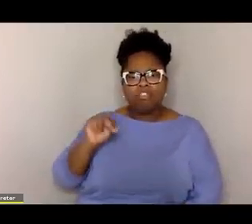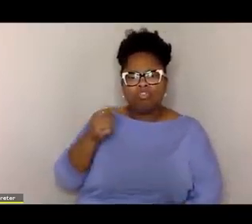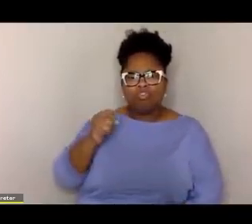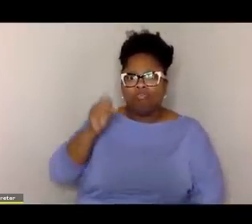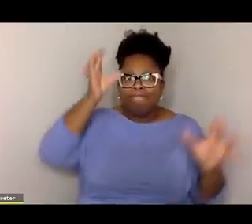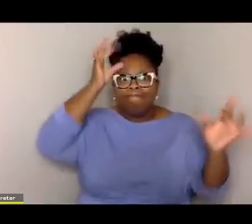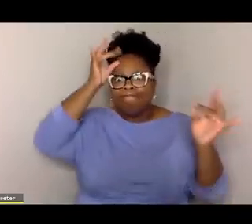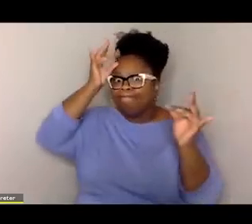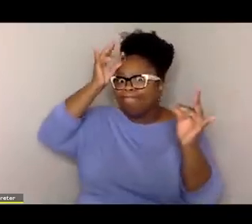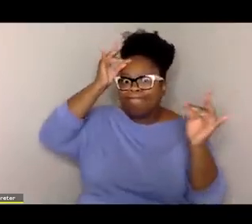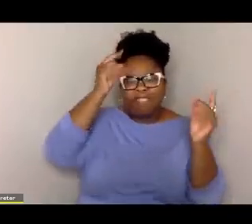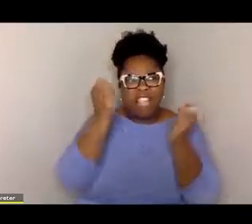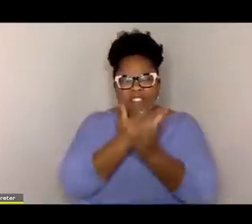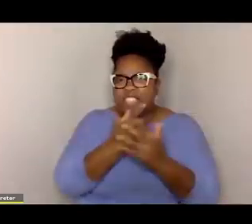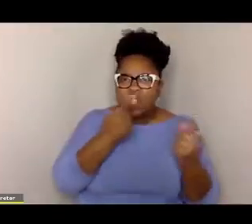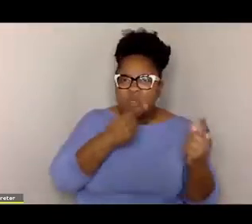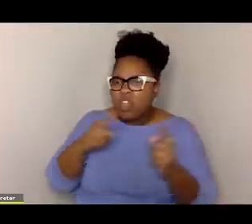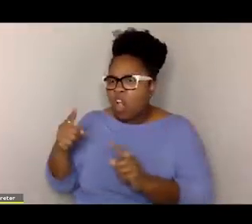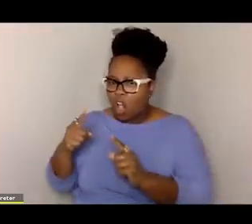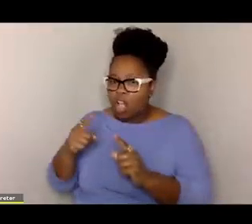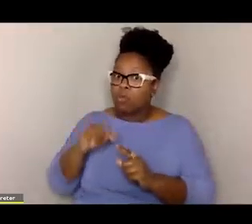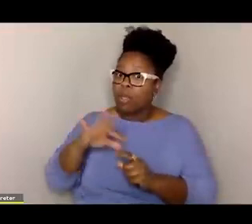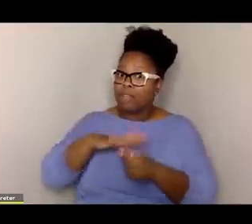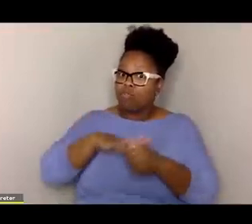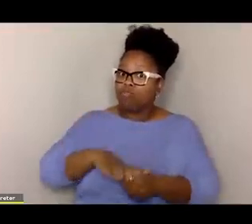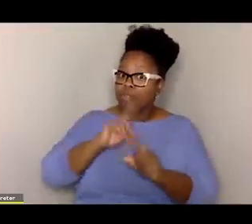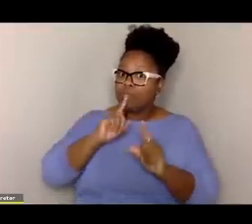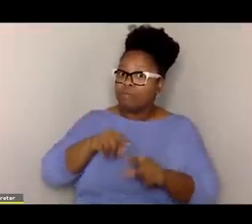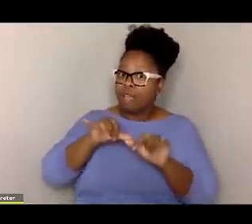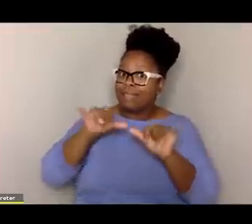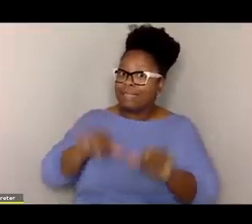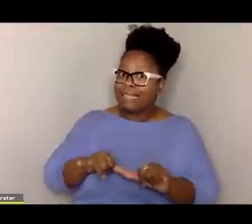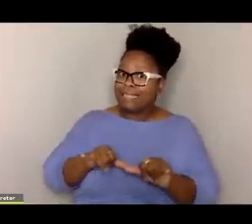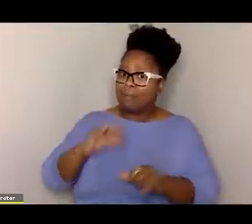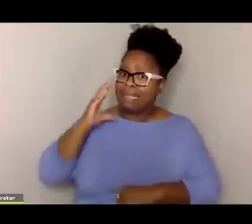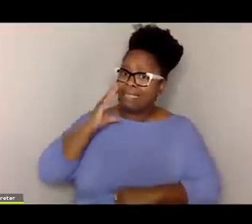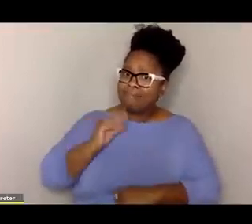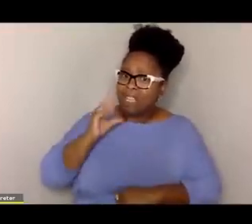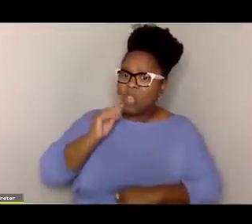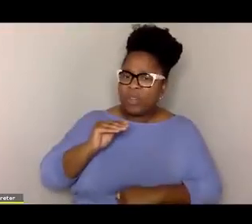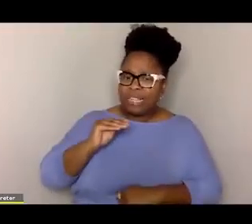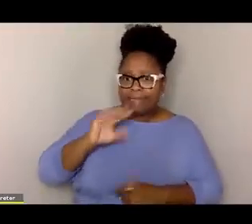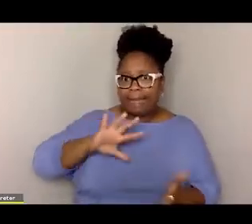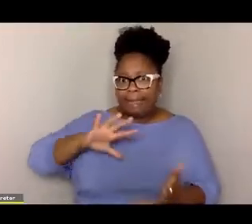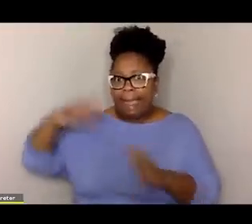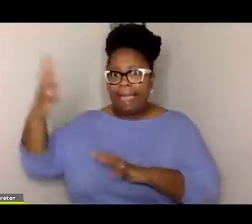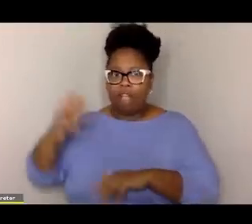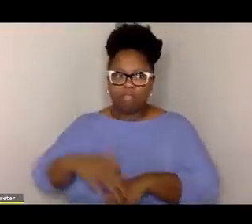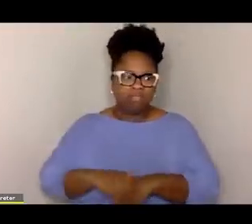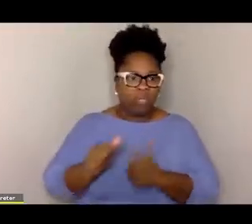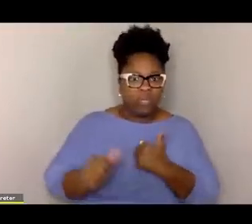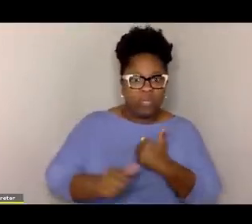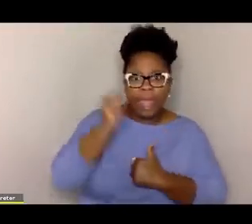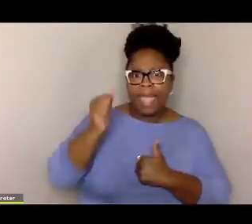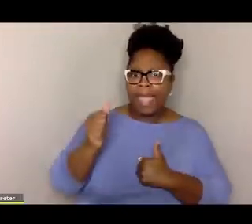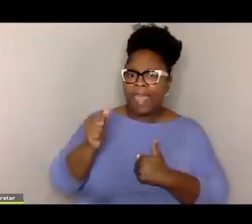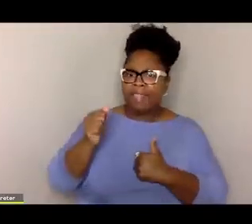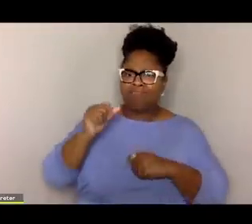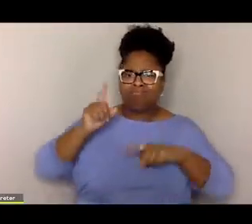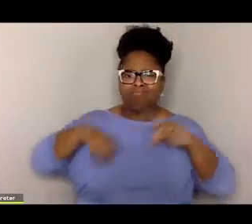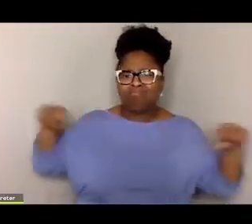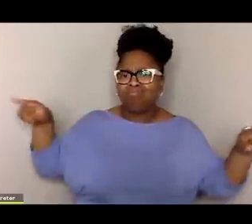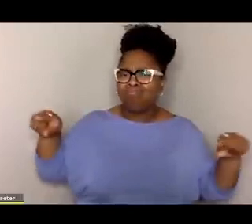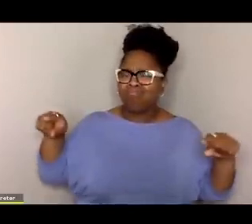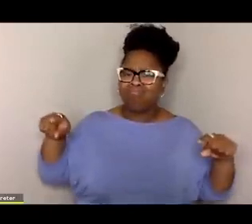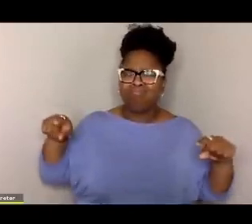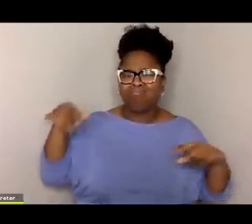responsivity to what they're experiencing. And so if those stress response systems experience chaos, threat,